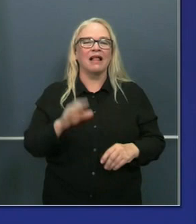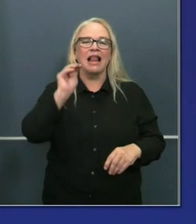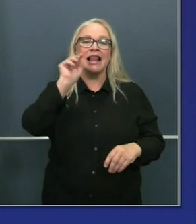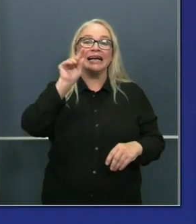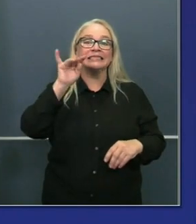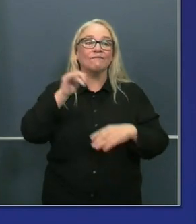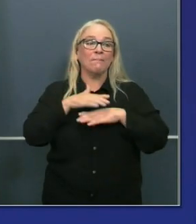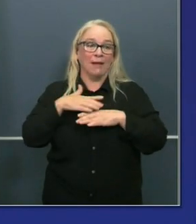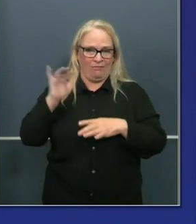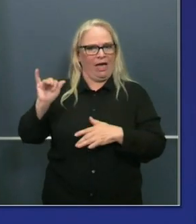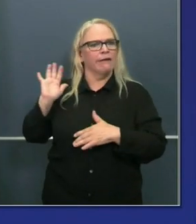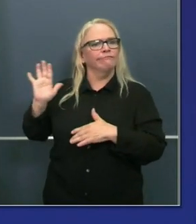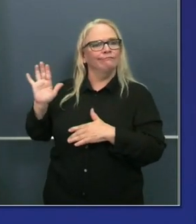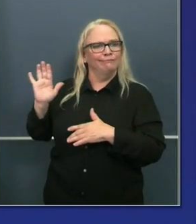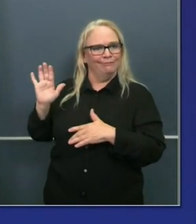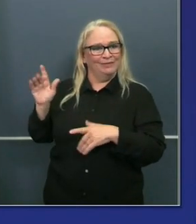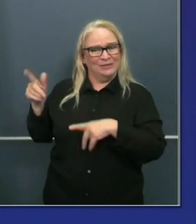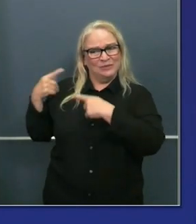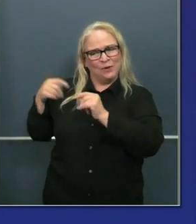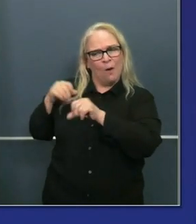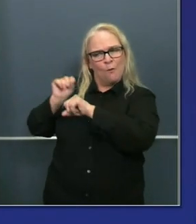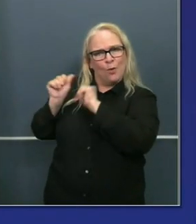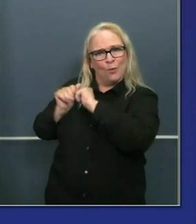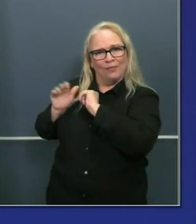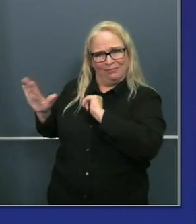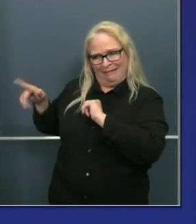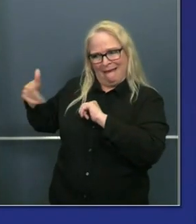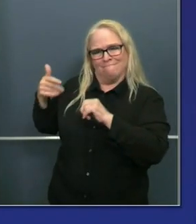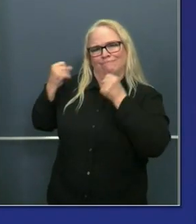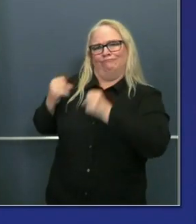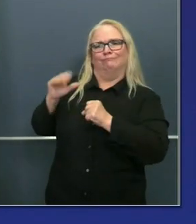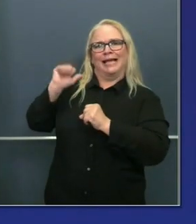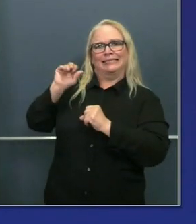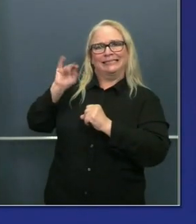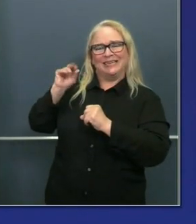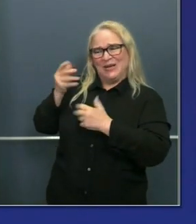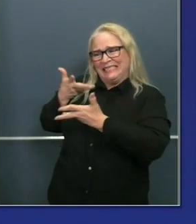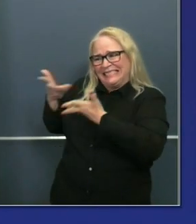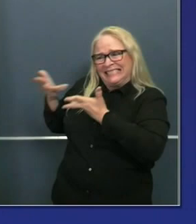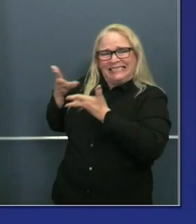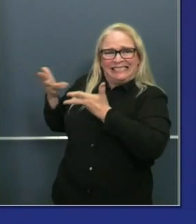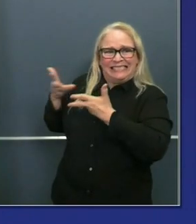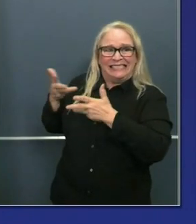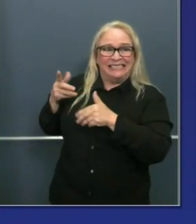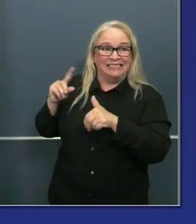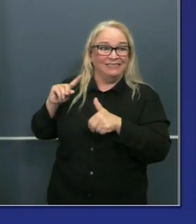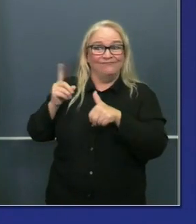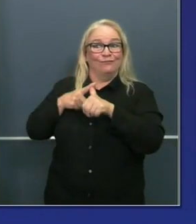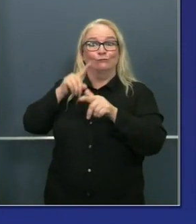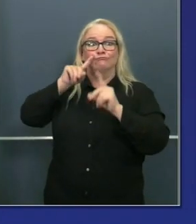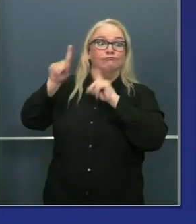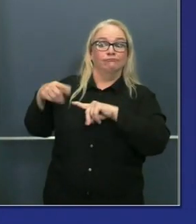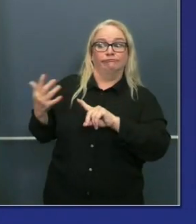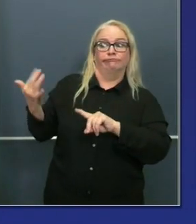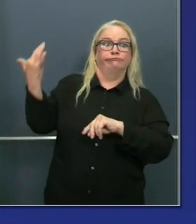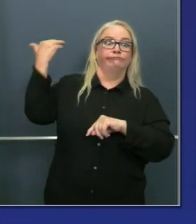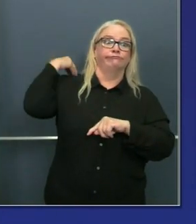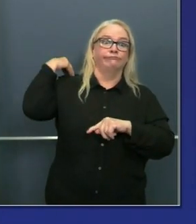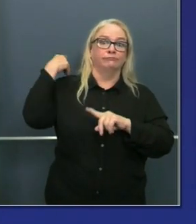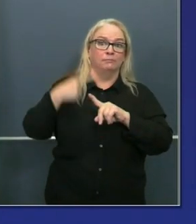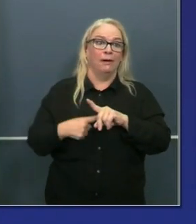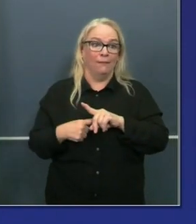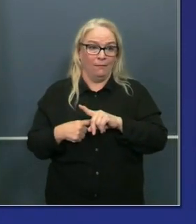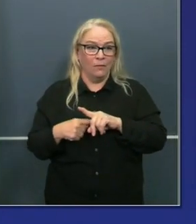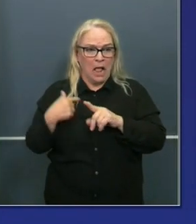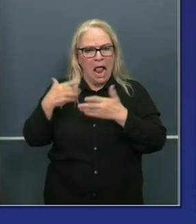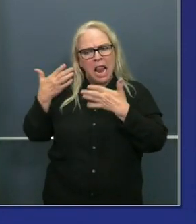We are working very collaboratively, as we did with the original stay-at-home order, and working with the guidelines that we put forth to